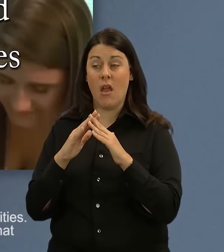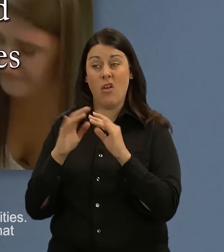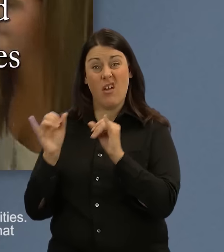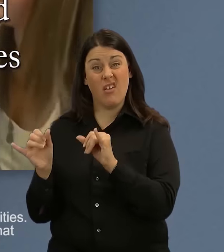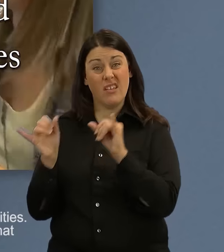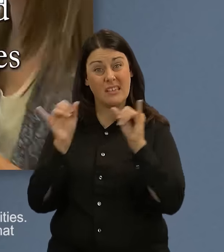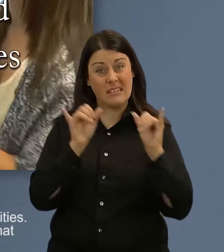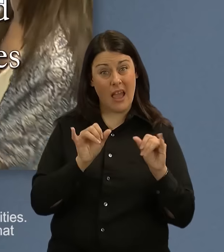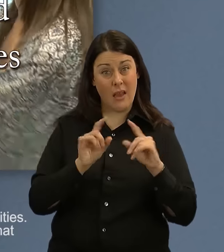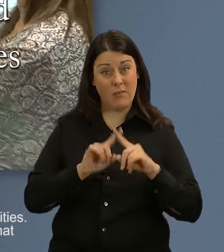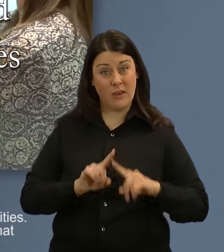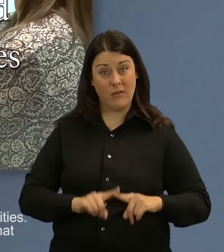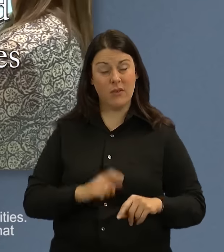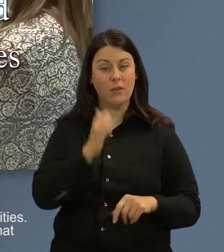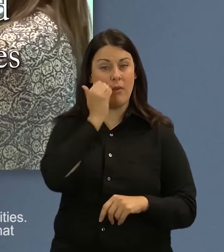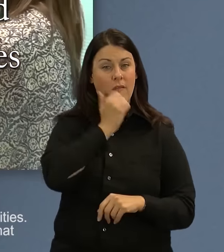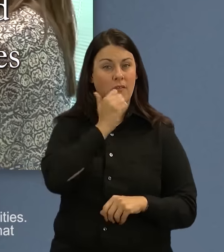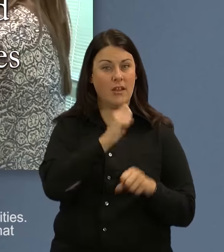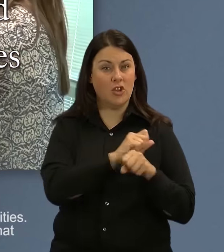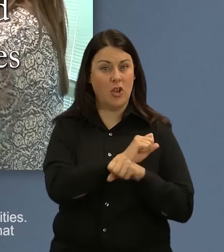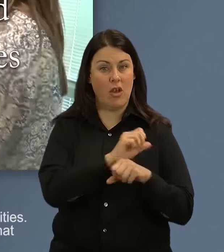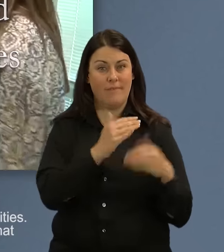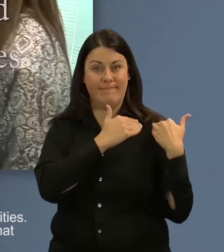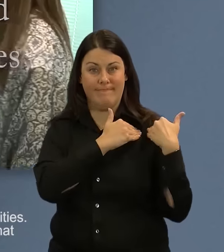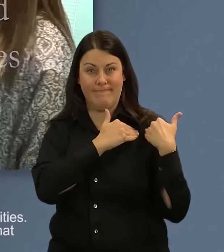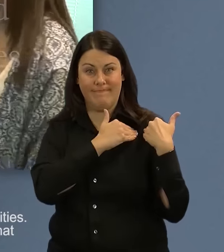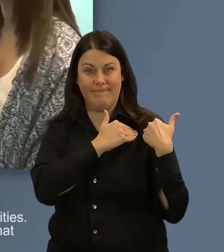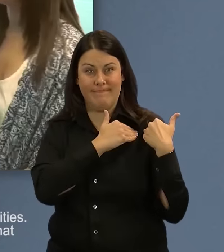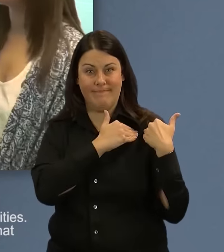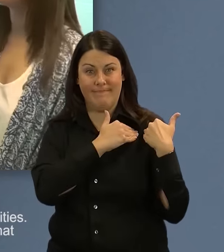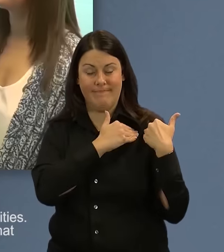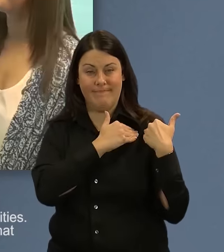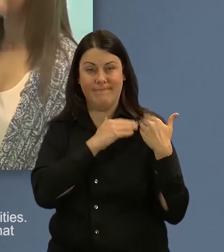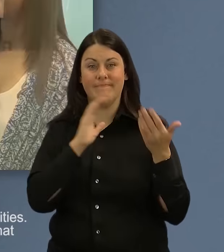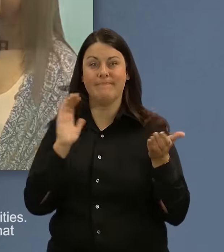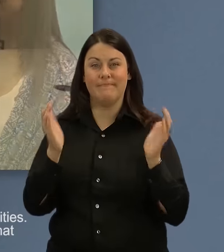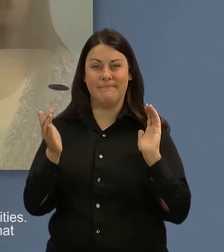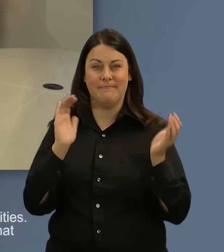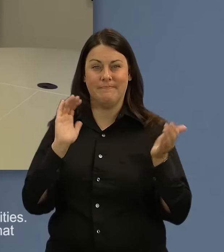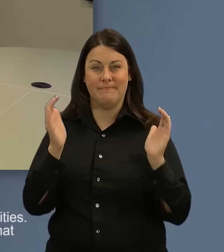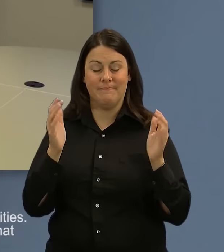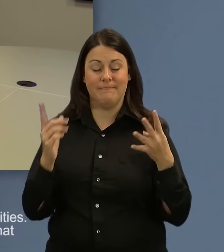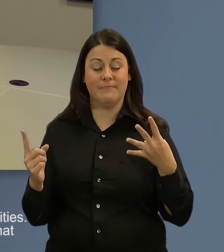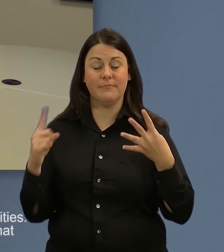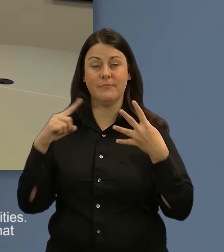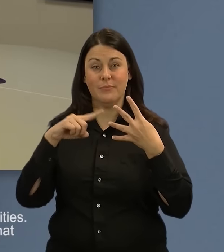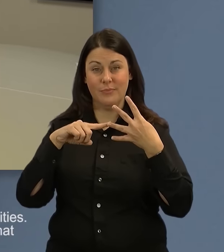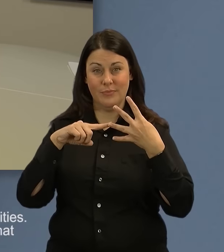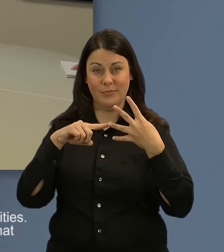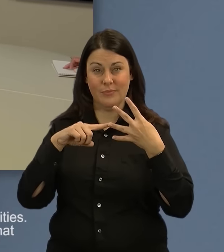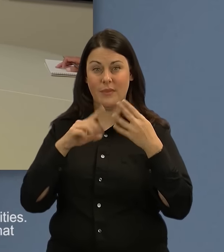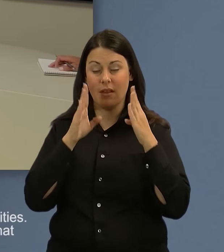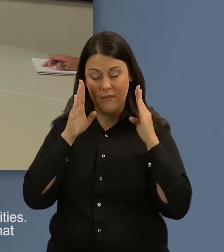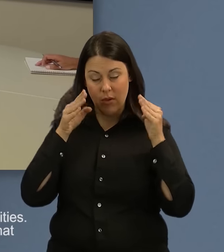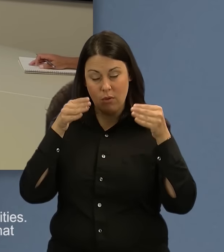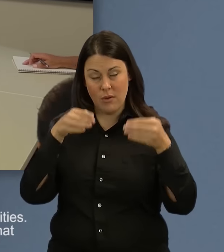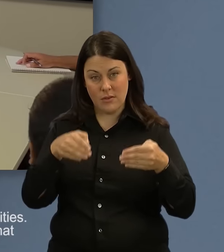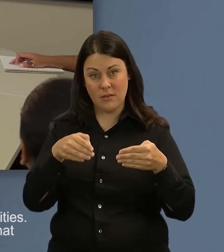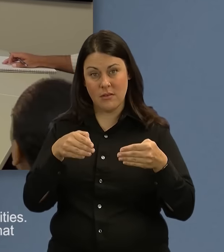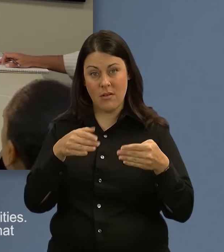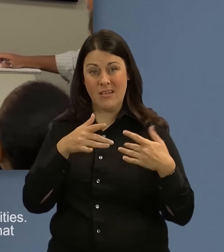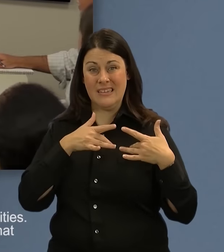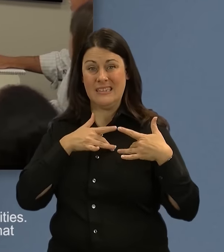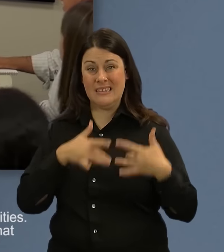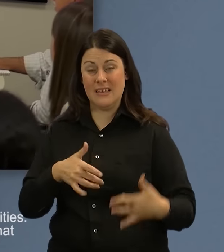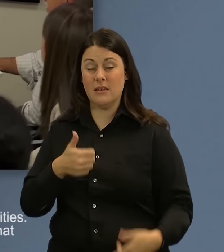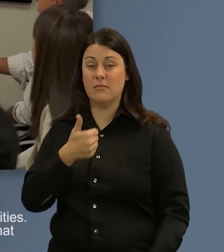duties compare to their normal day-to-day job activities. Session 3 focuses on common personal,